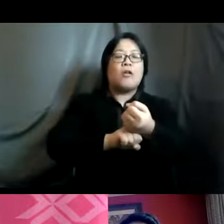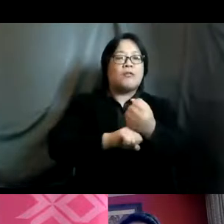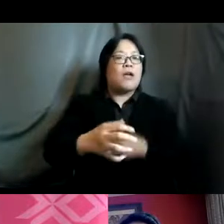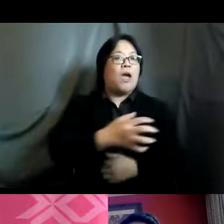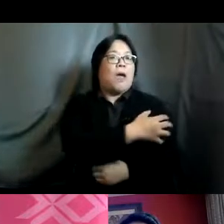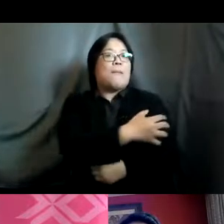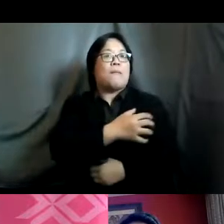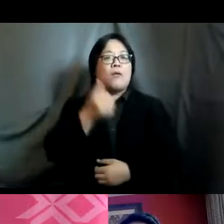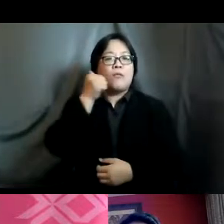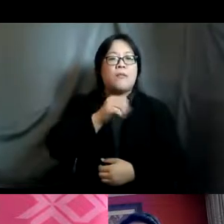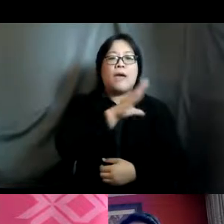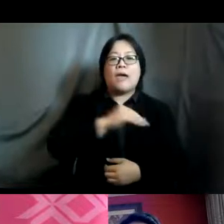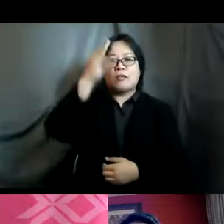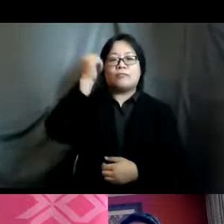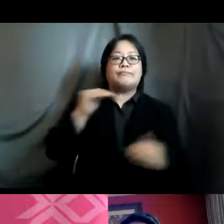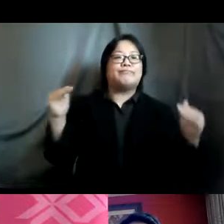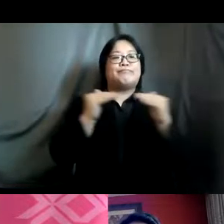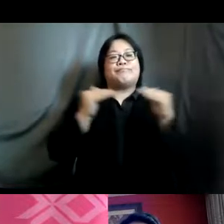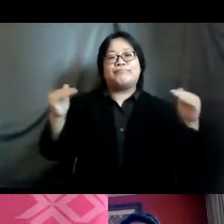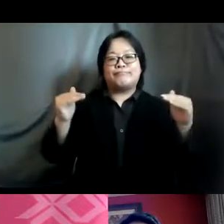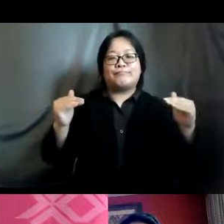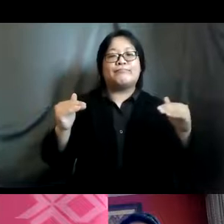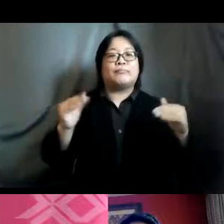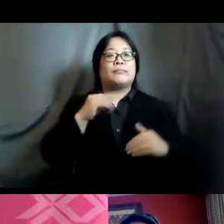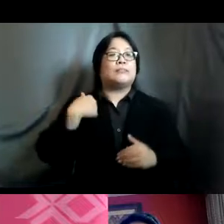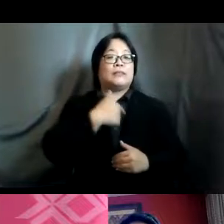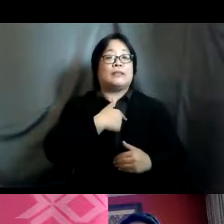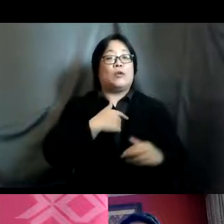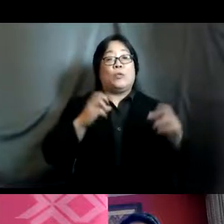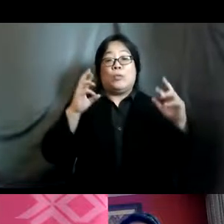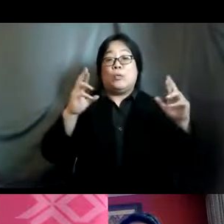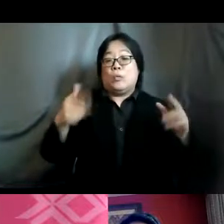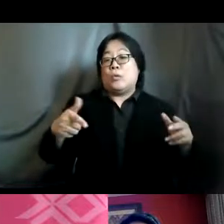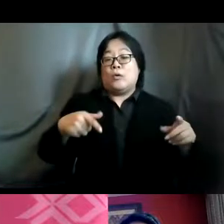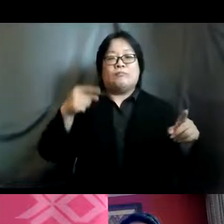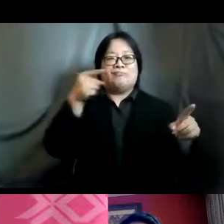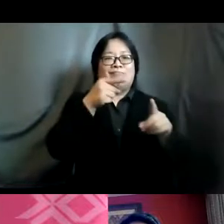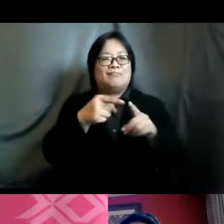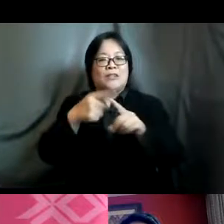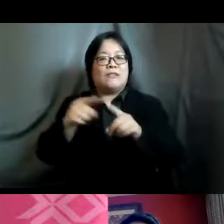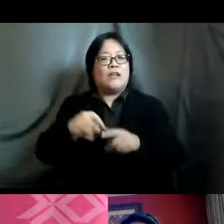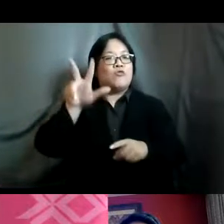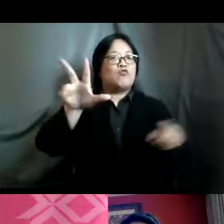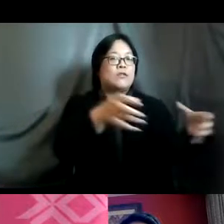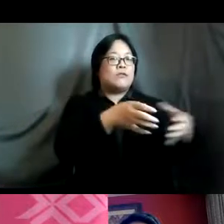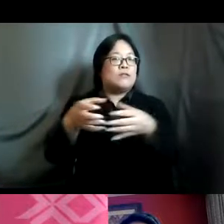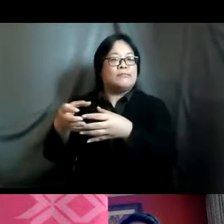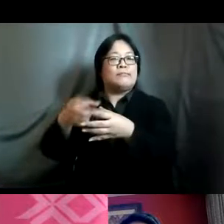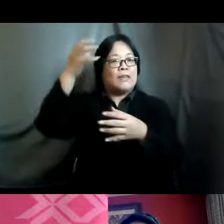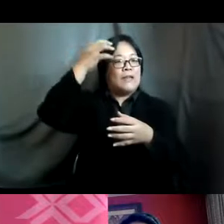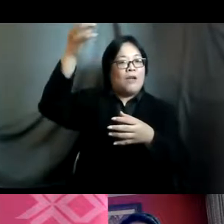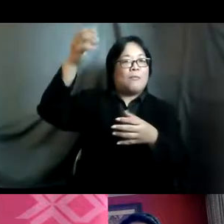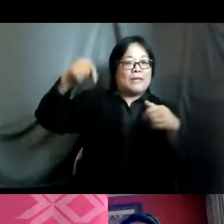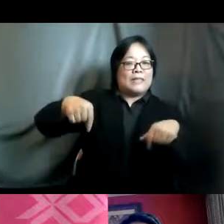women and gender equality and we've focused on quite a number of key agencies across government starting with the